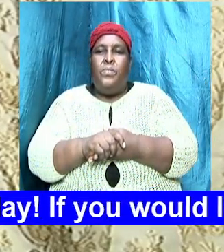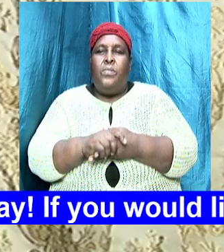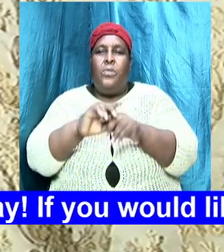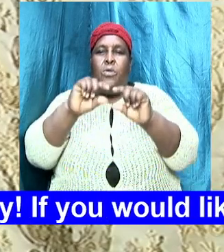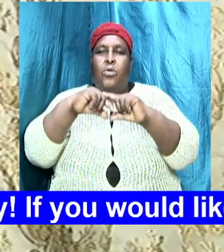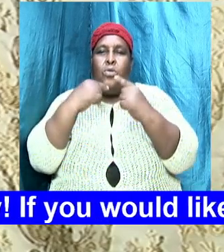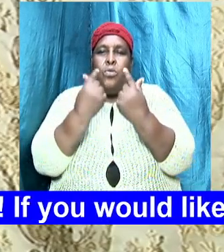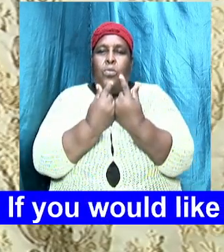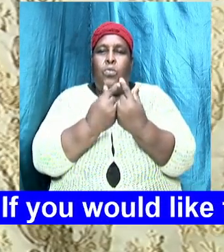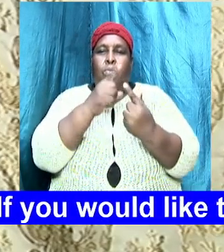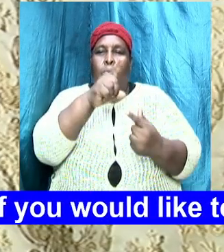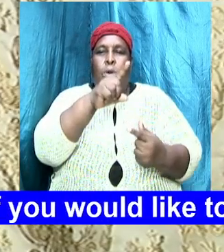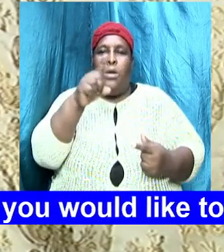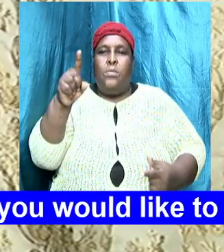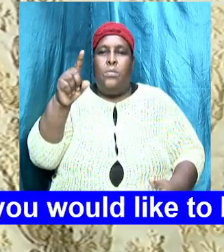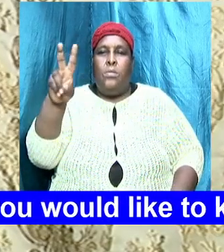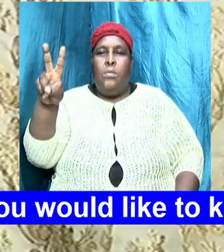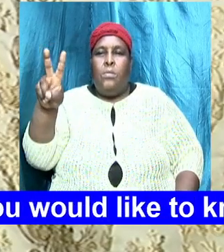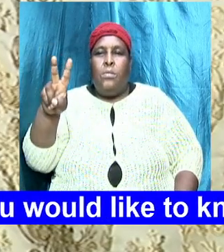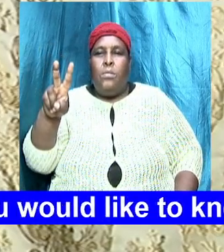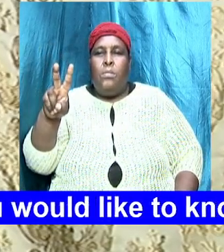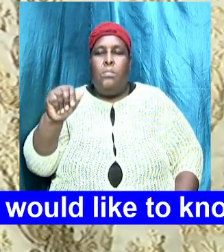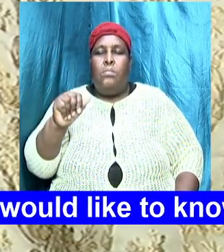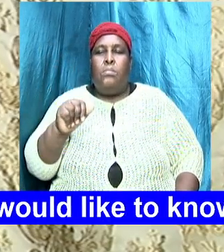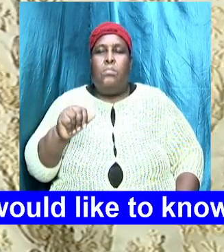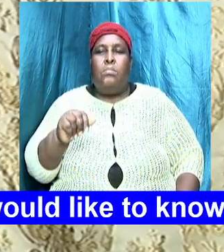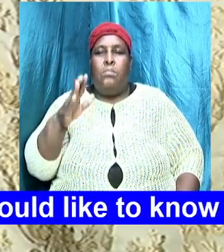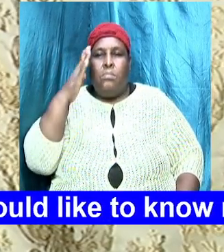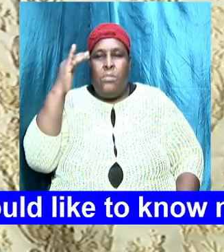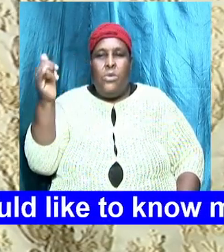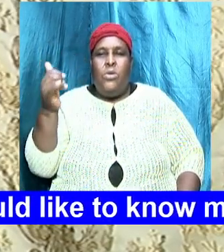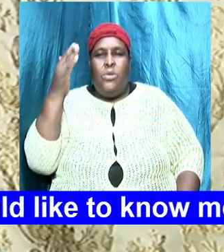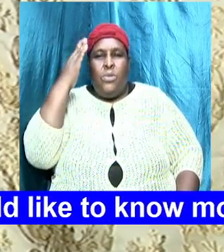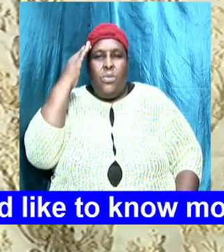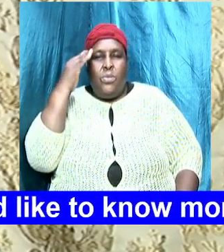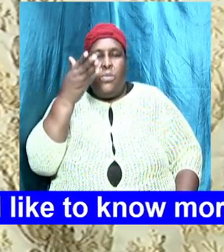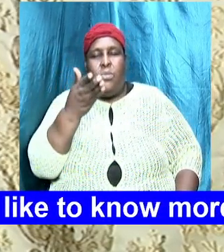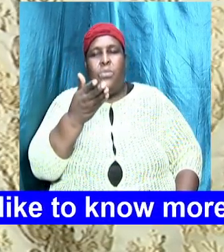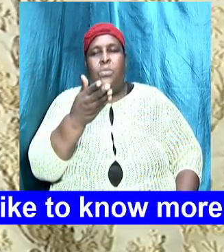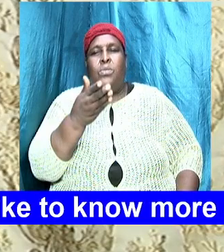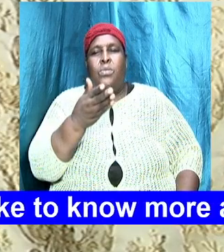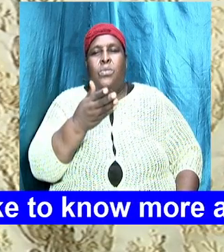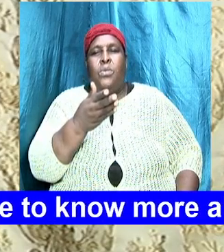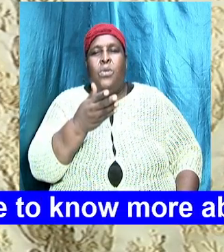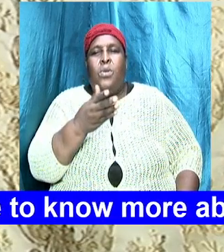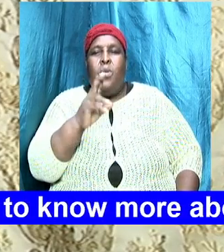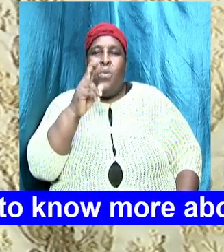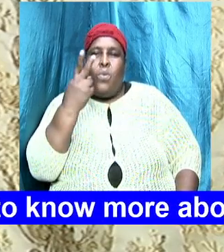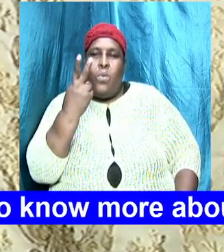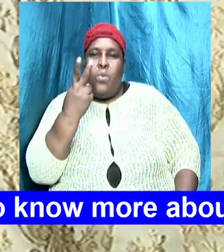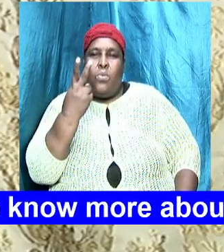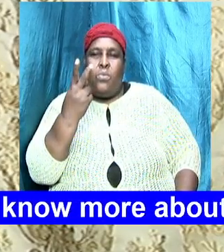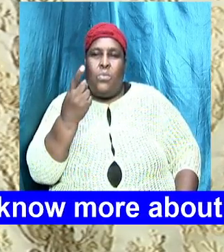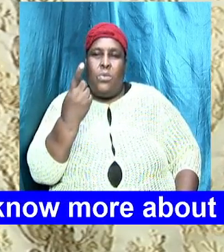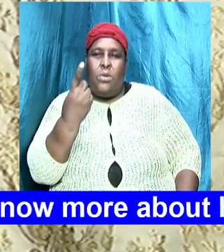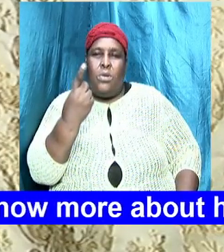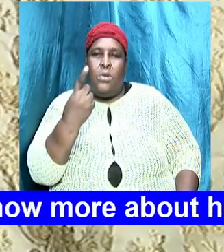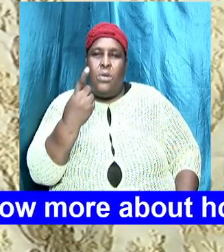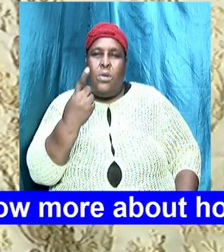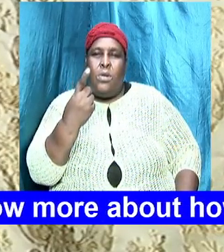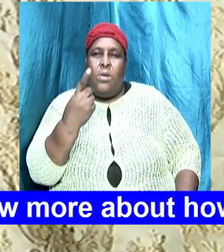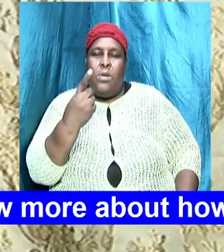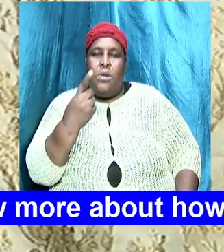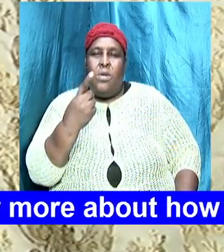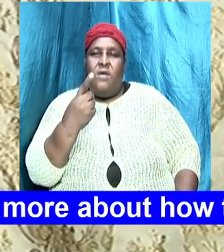one and group two and by now you would have known that you know there is only room for